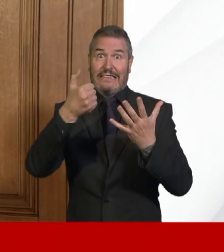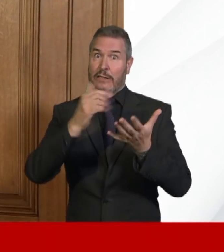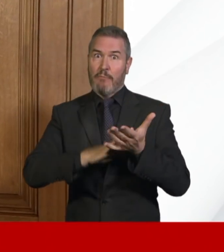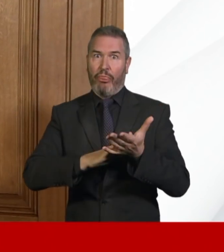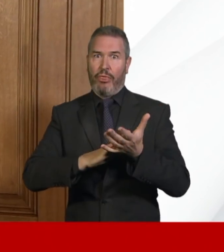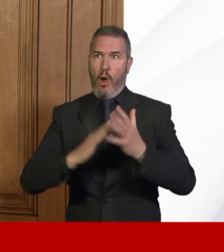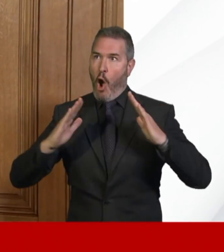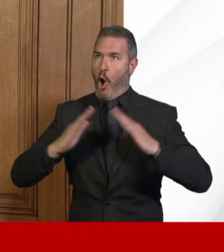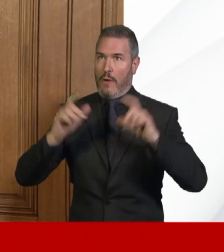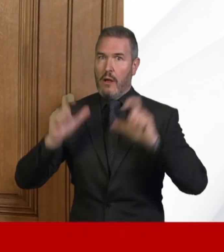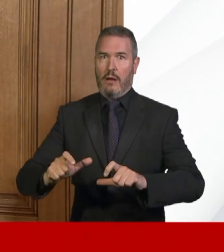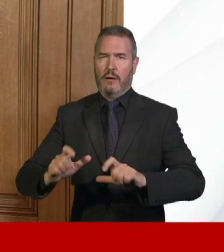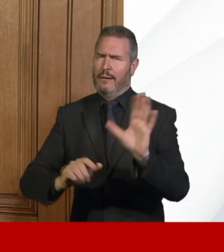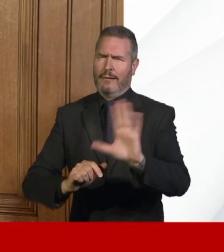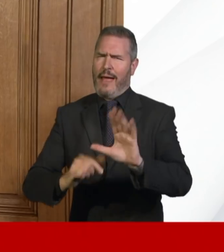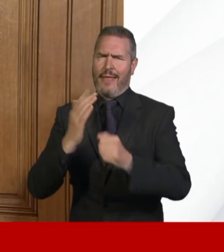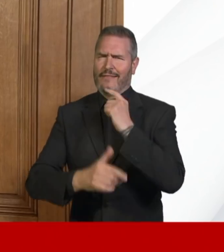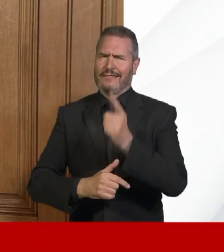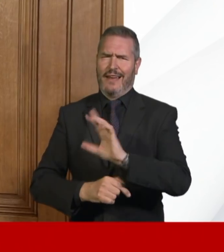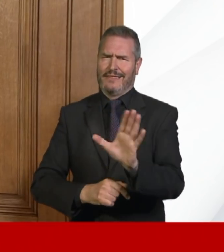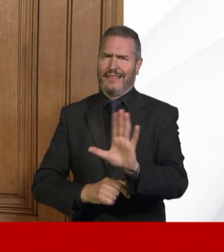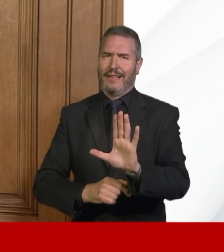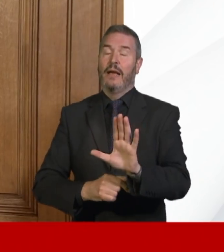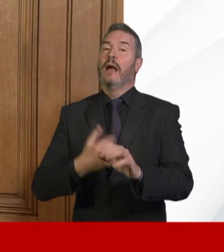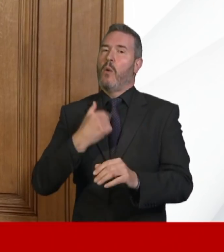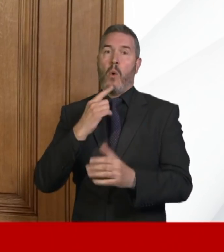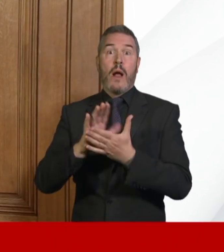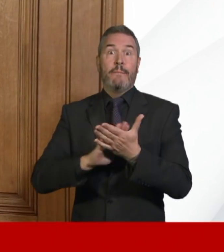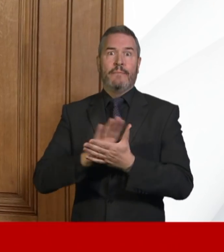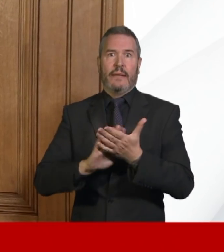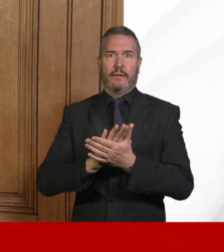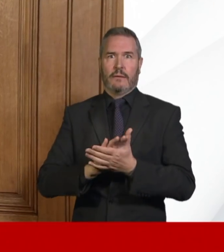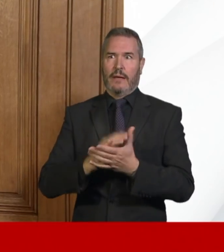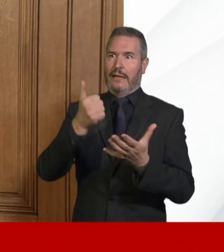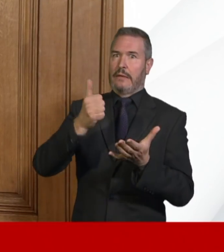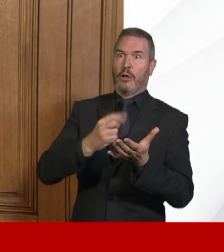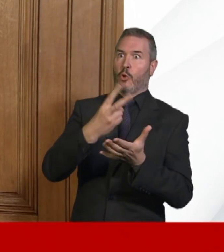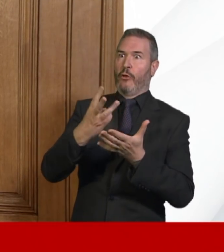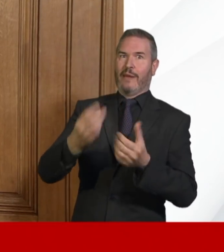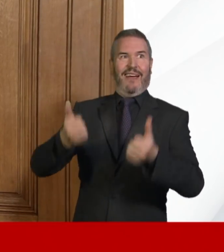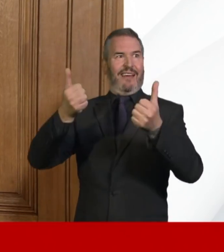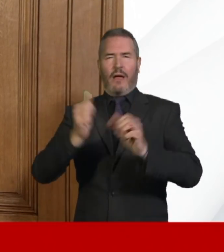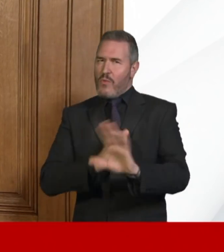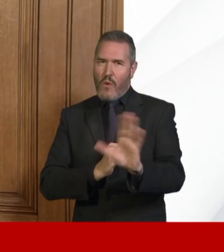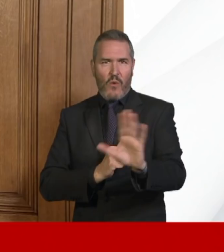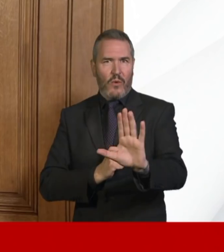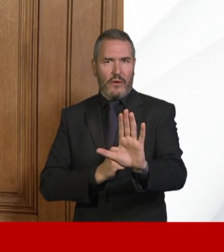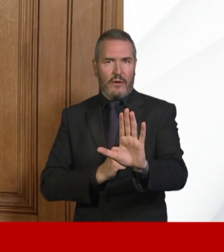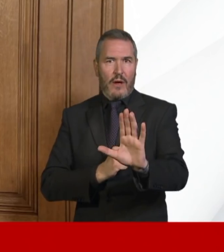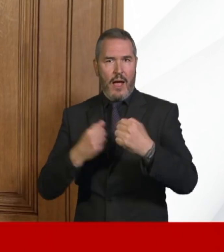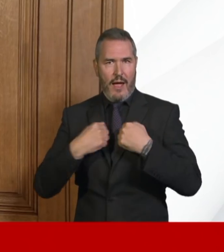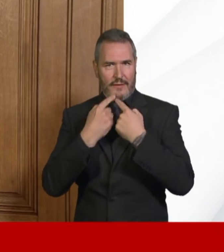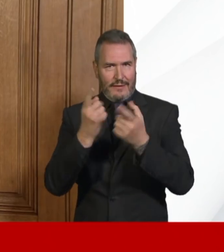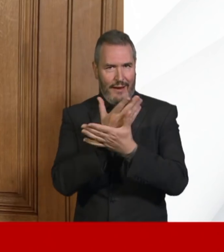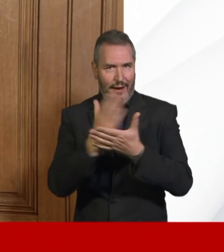six months, just to be clear. I also haven't said we'll definitely be in the best place possible in two or three weeks. The important thing is this